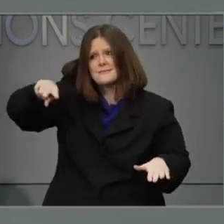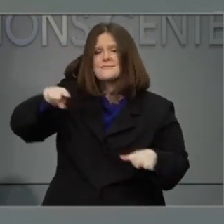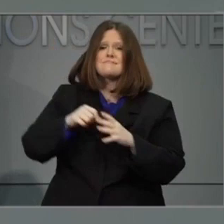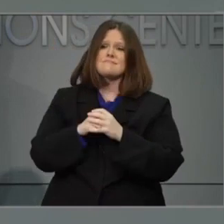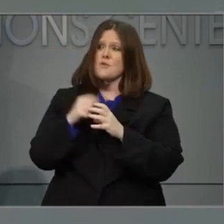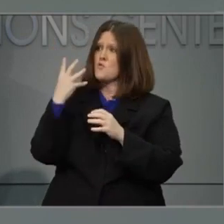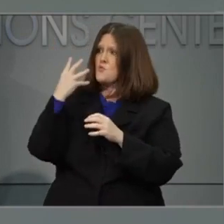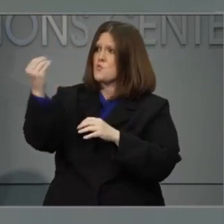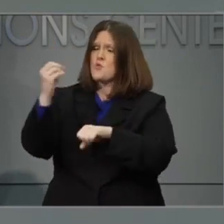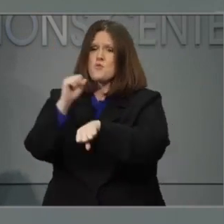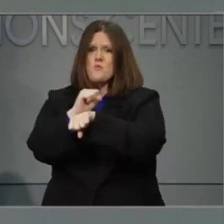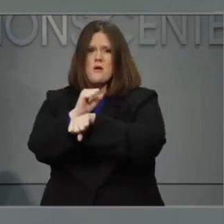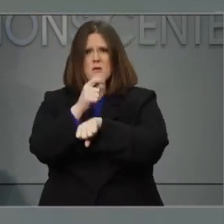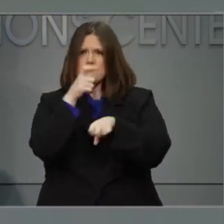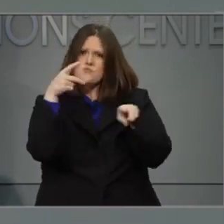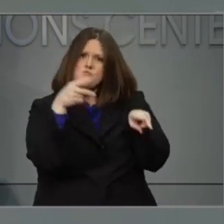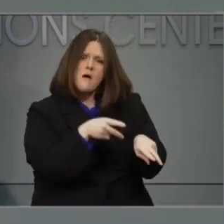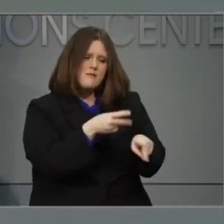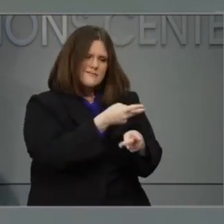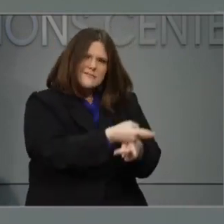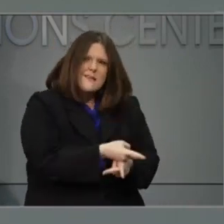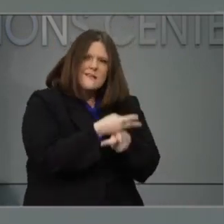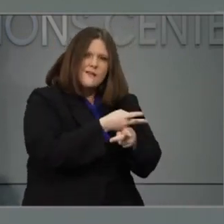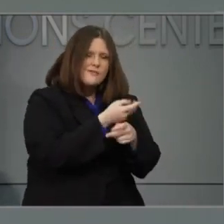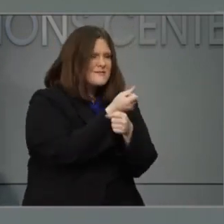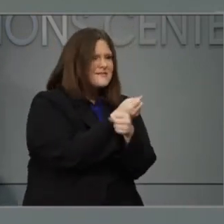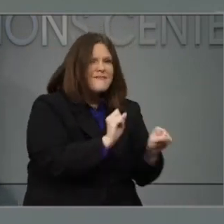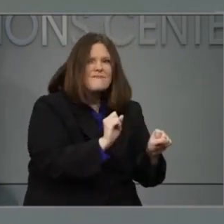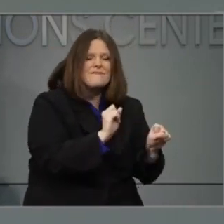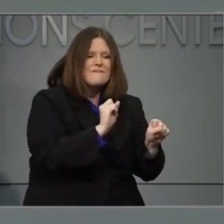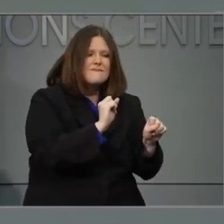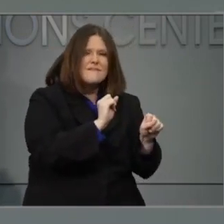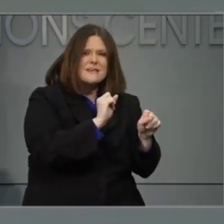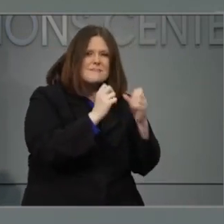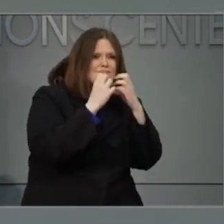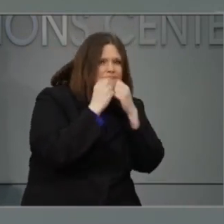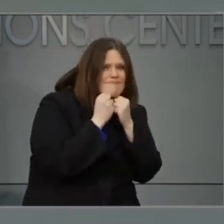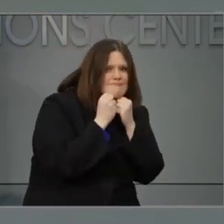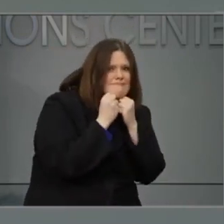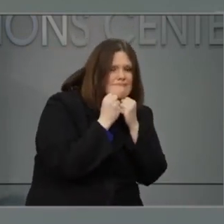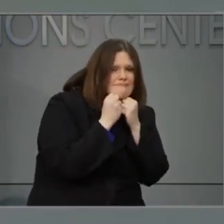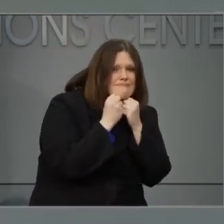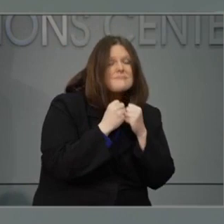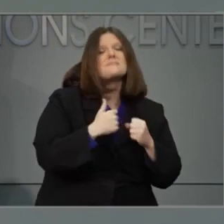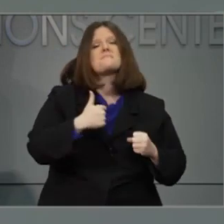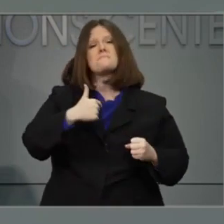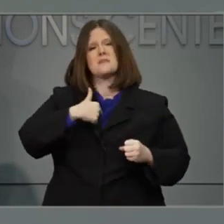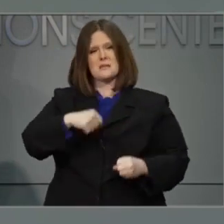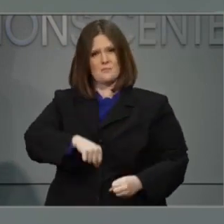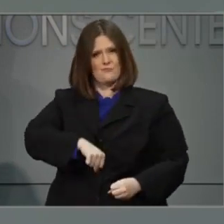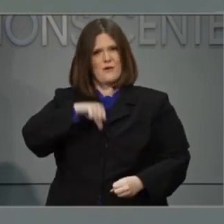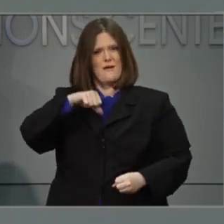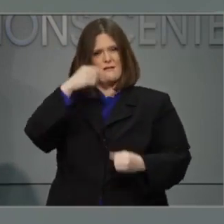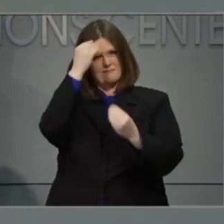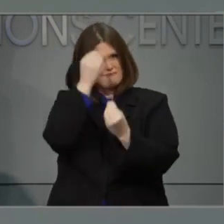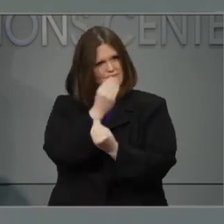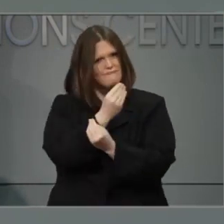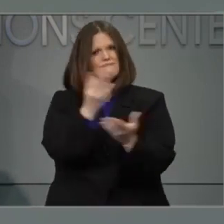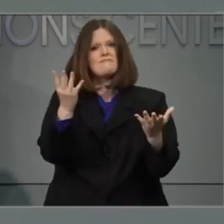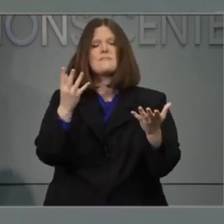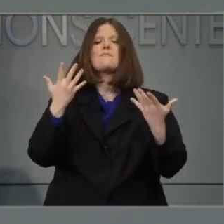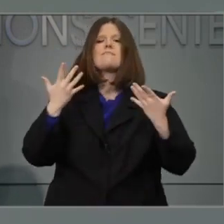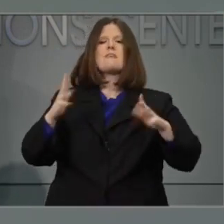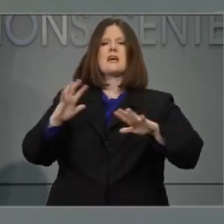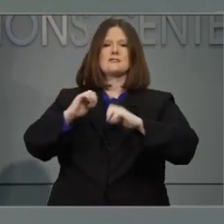safe place for their children where they'll be cared for and nurtured. I'm proud to share that we've created an